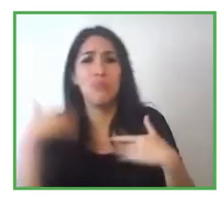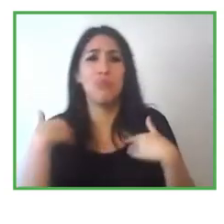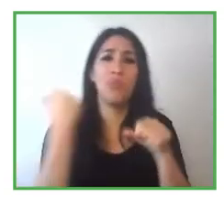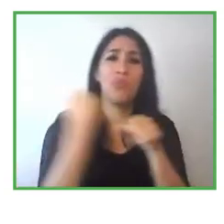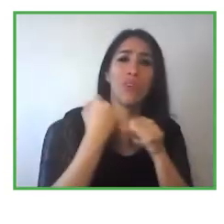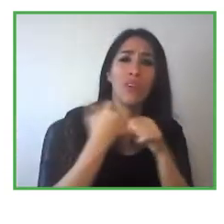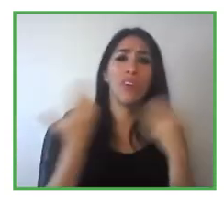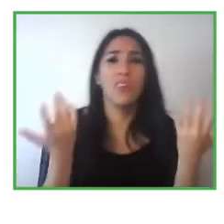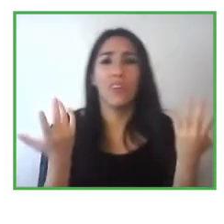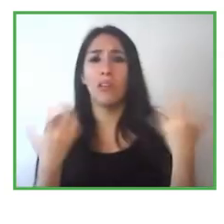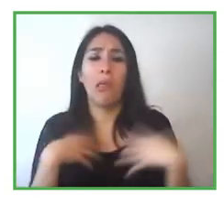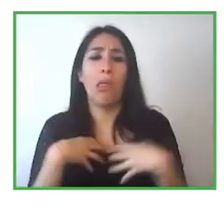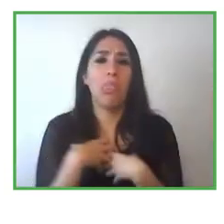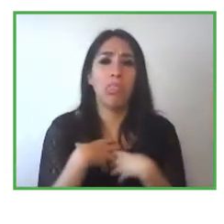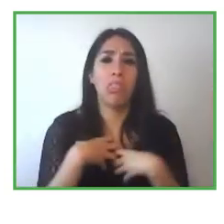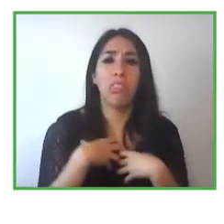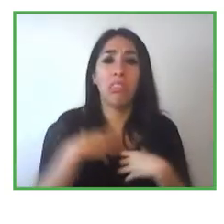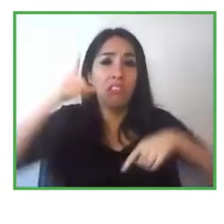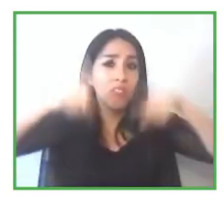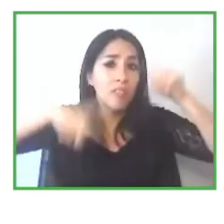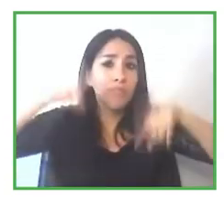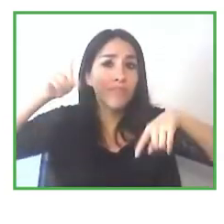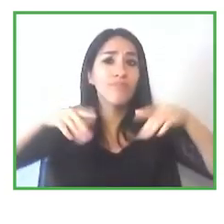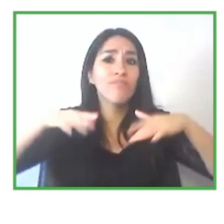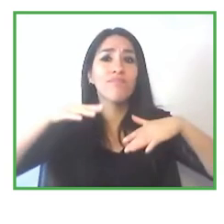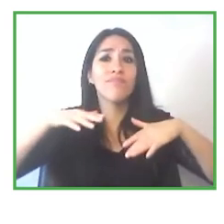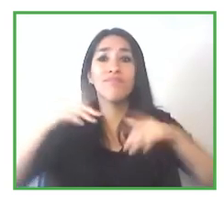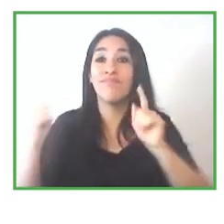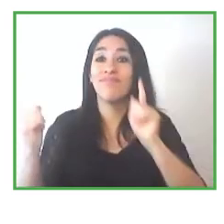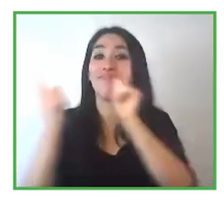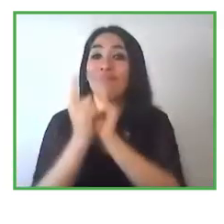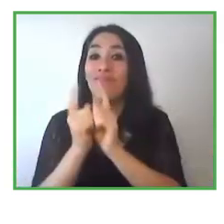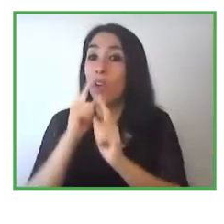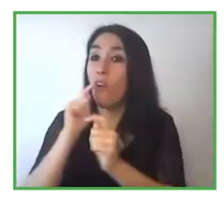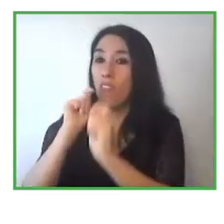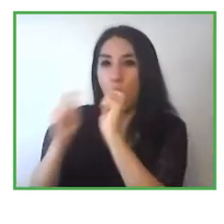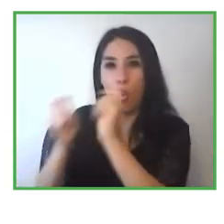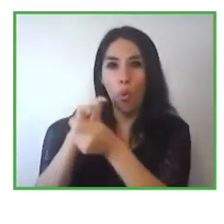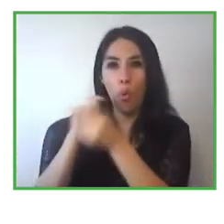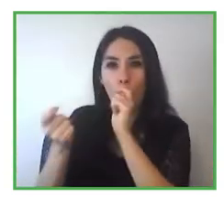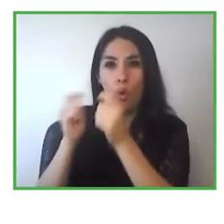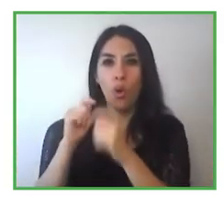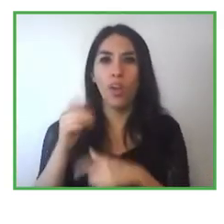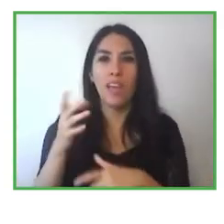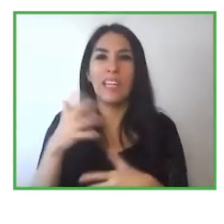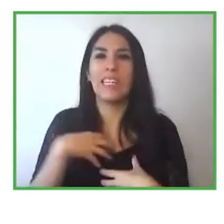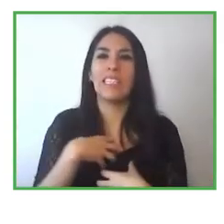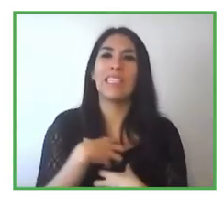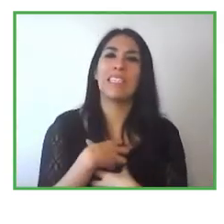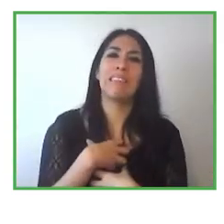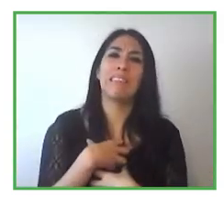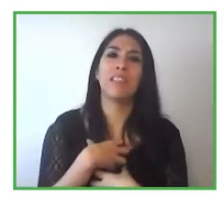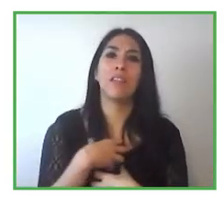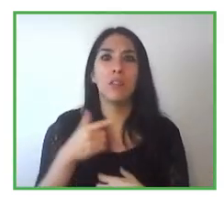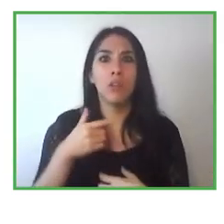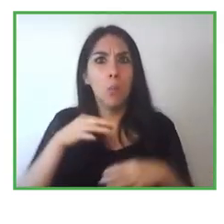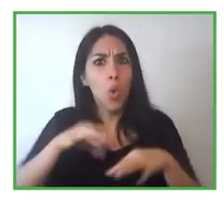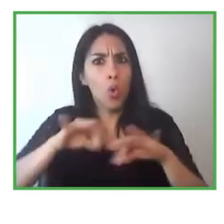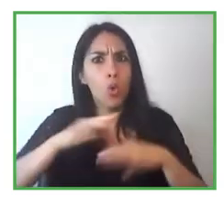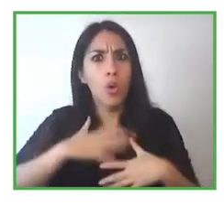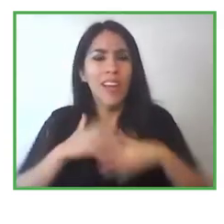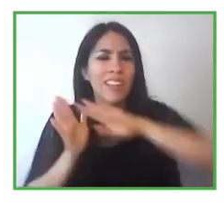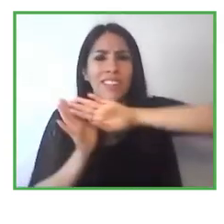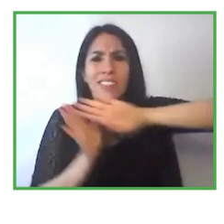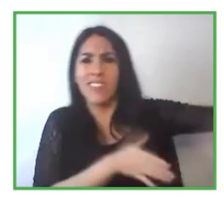have labor options and for example the moment of the interviews they may overcome their fears